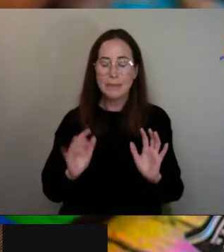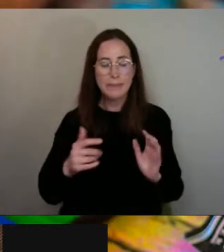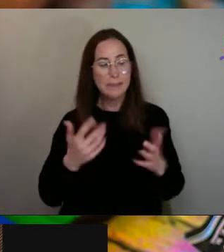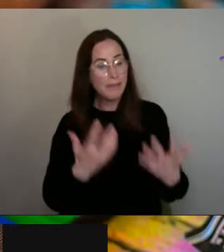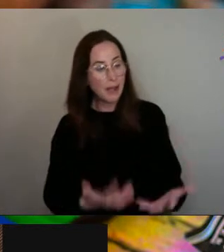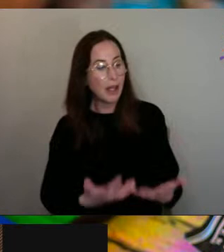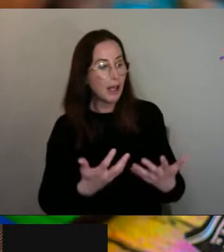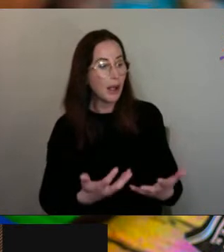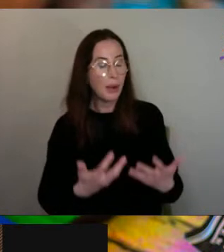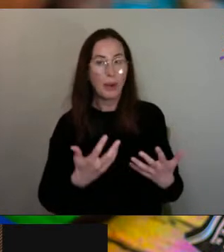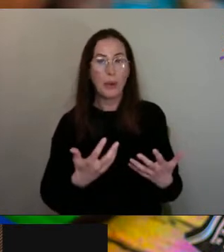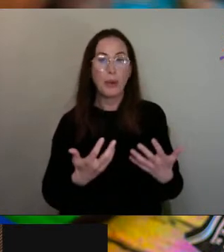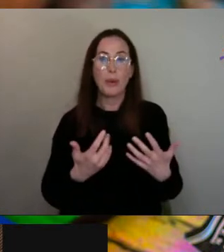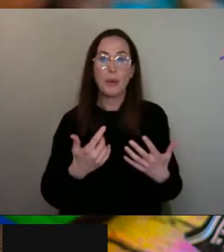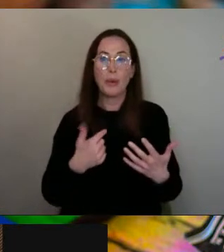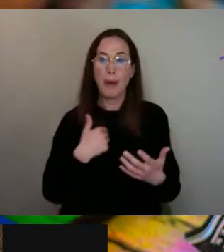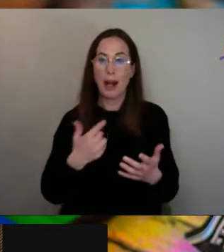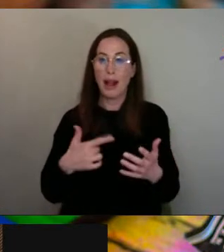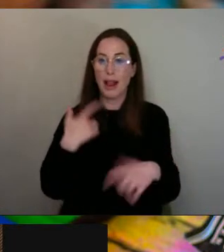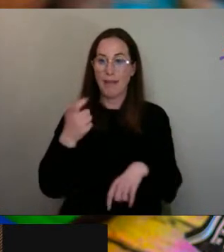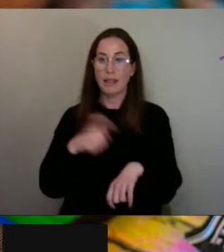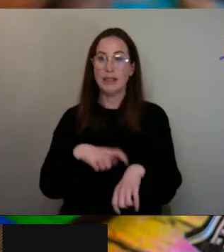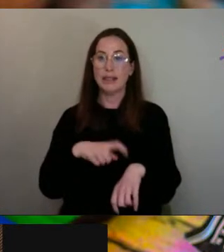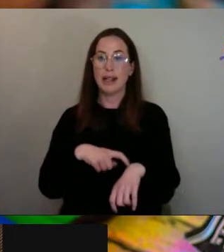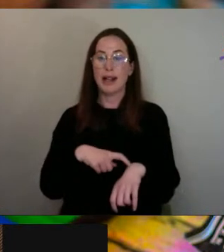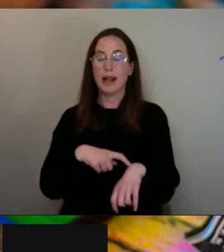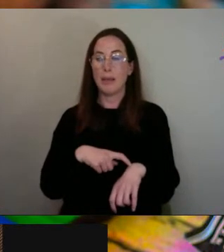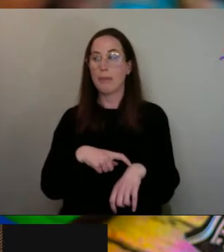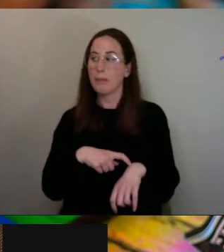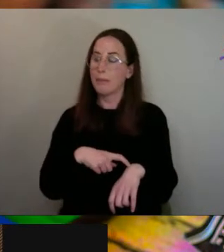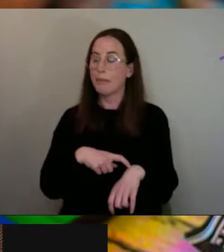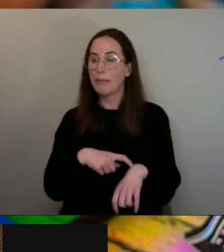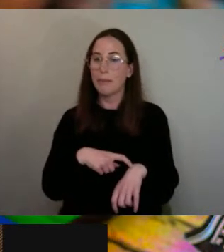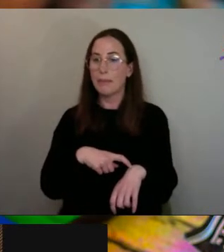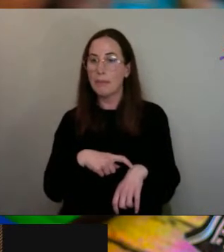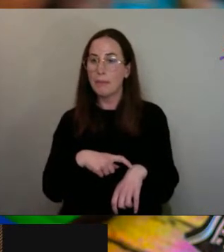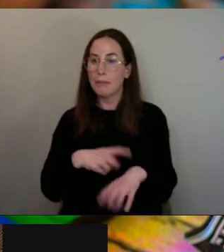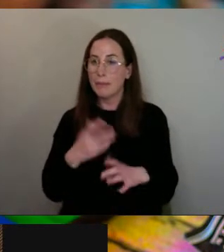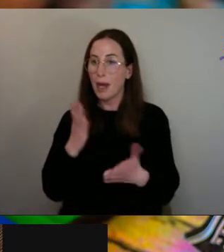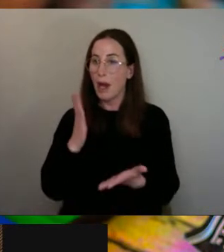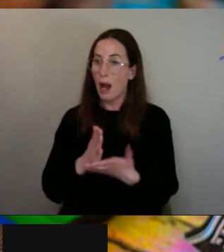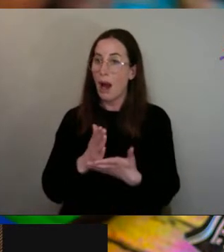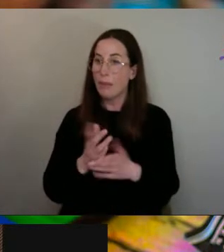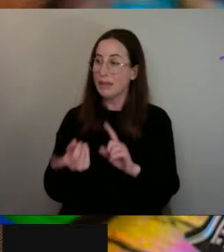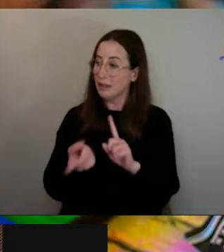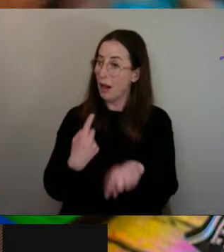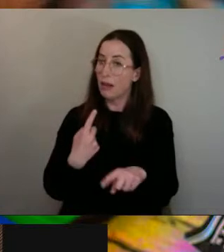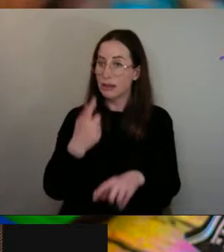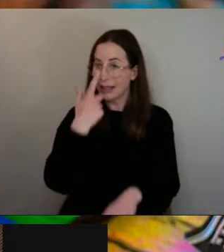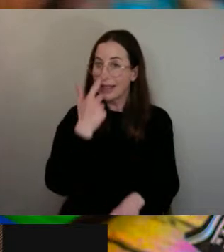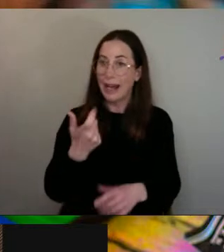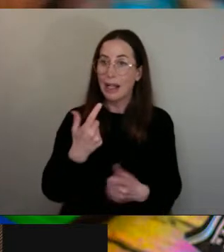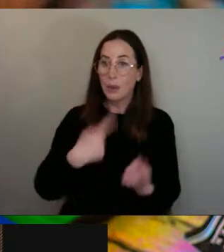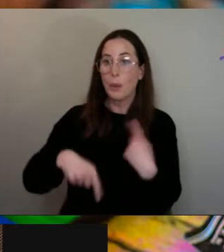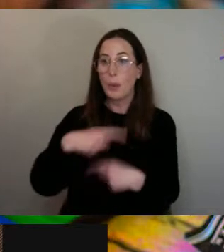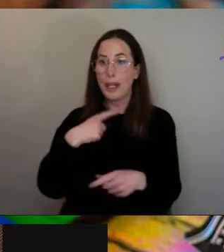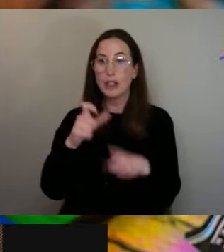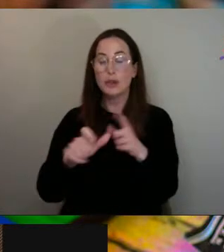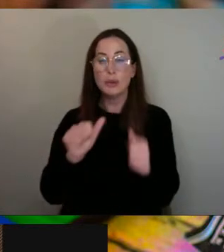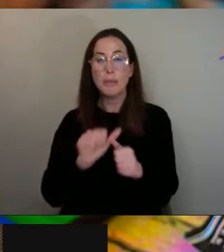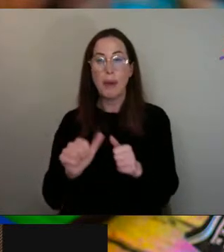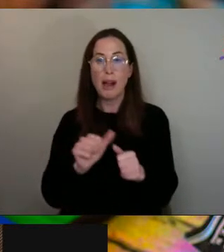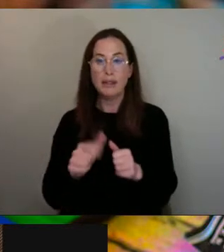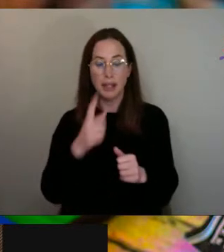in our lifetime, I think, possible to be answered. Like, actually, is there a better way to do what we're doing from